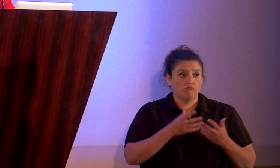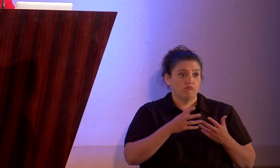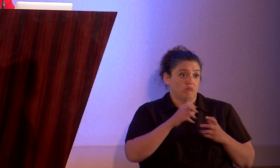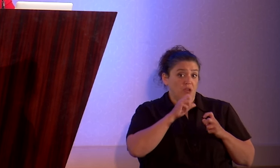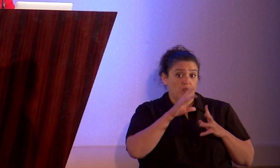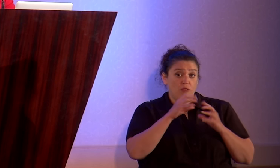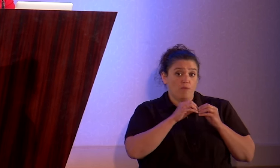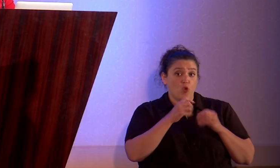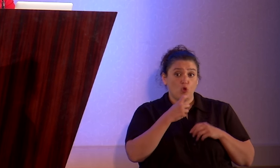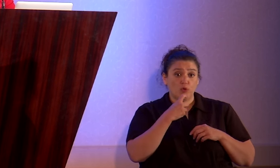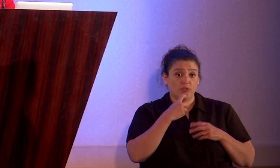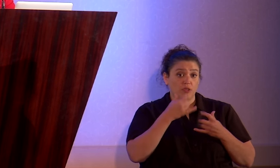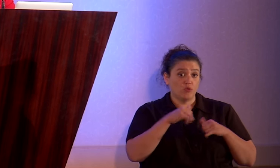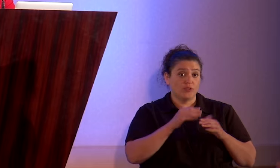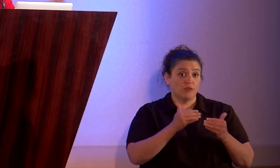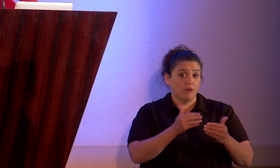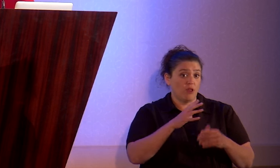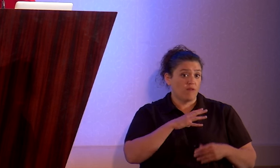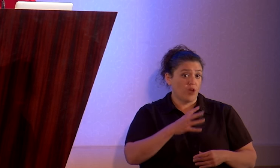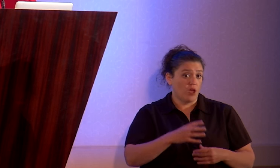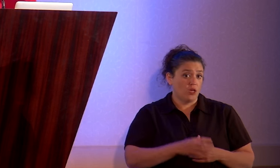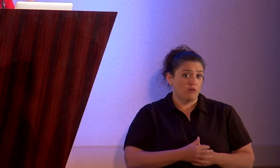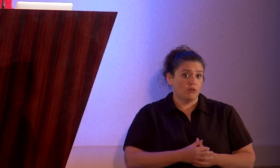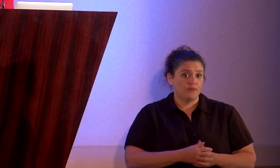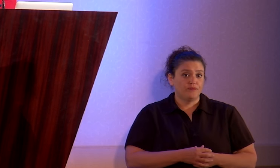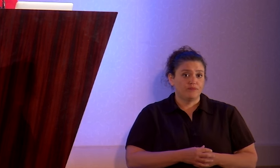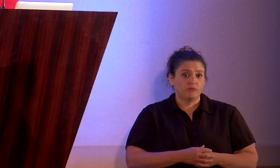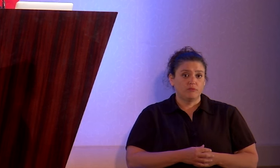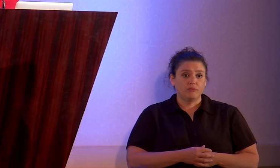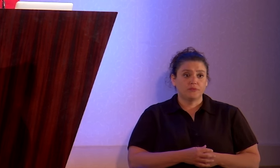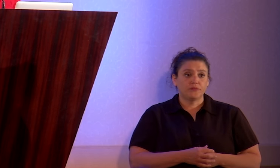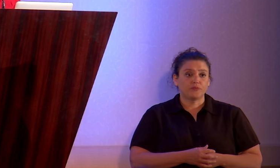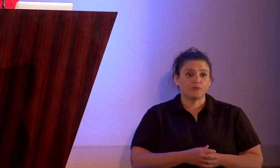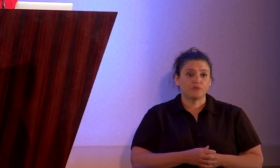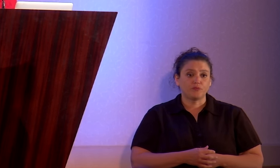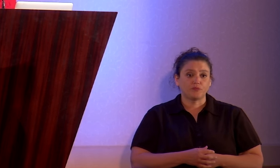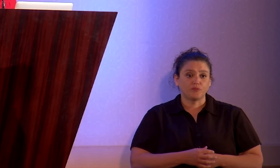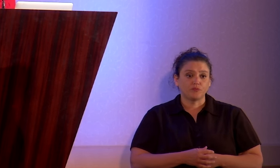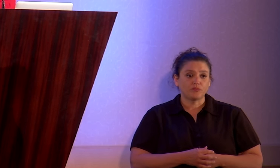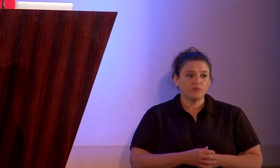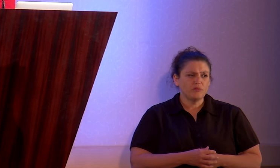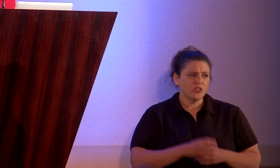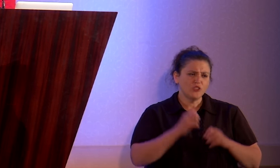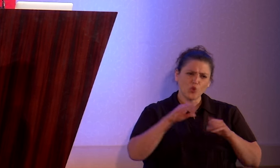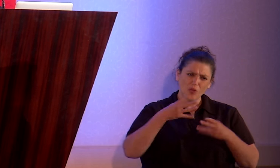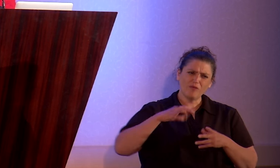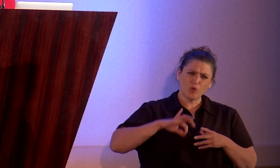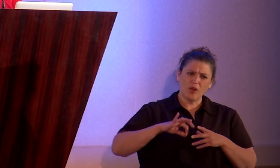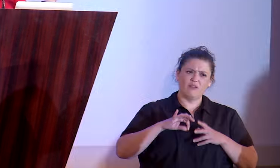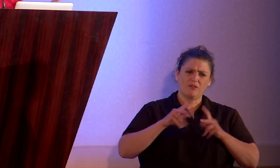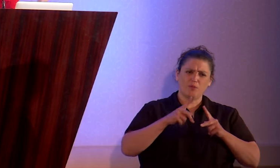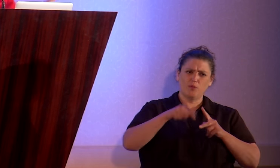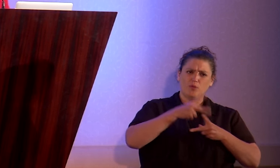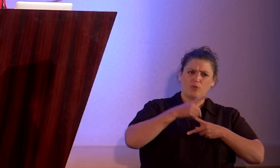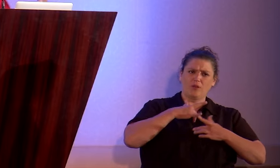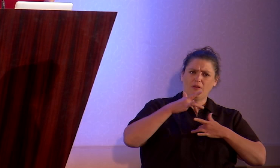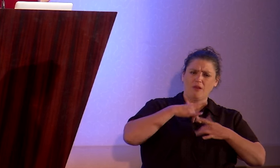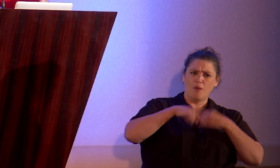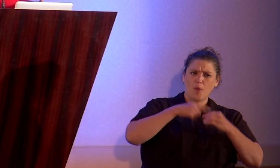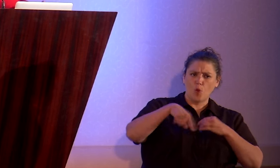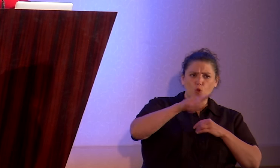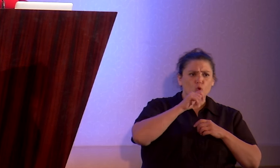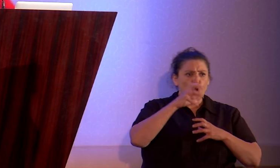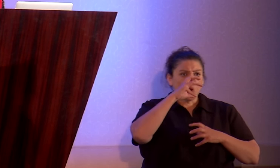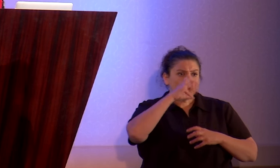said, and we still get along fine. So, give the people who care about you some credit. Don't assume that